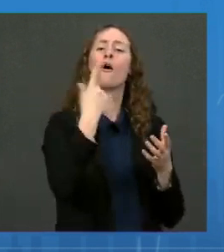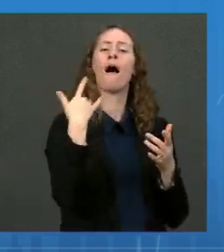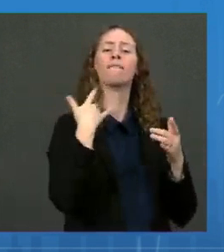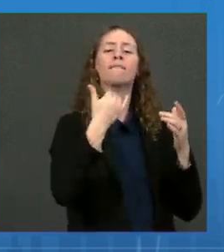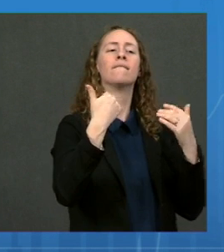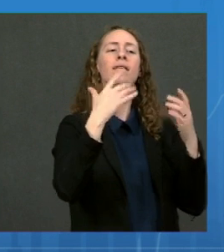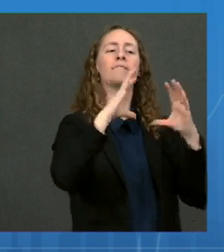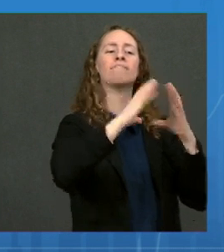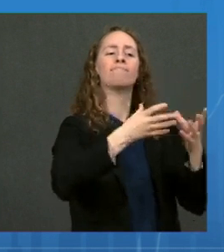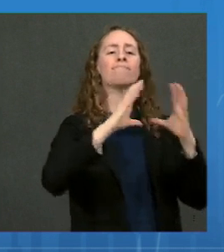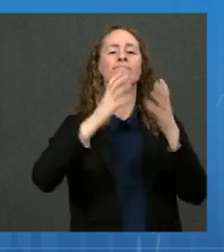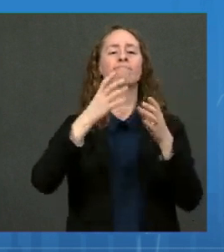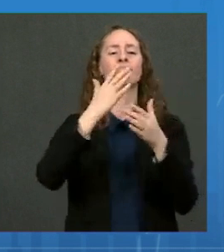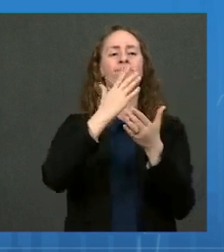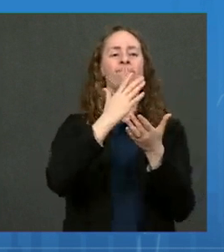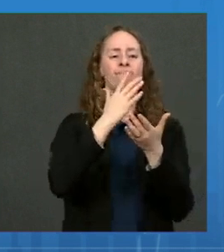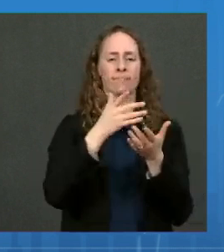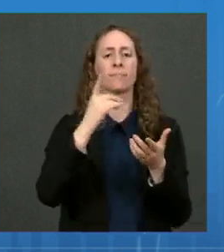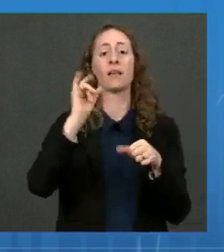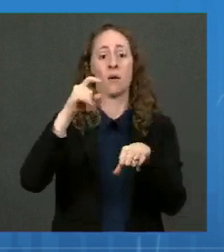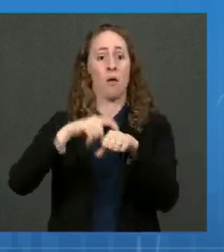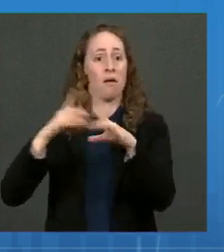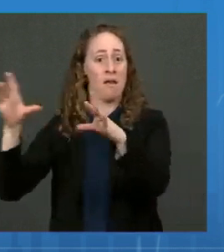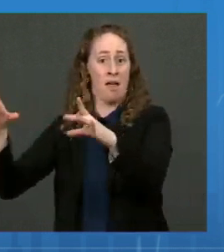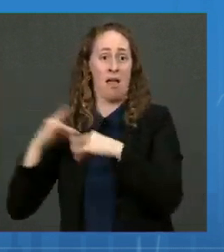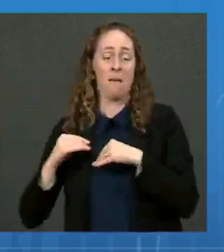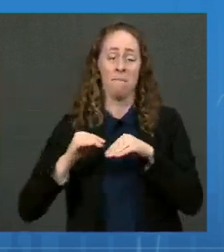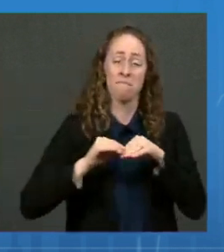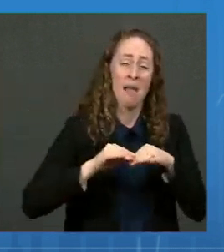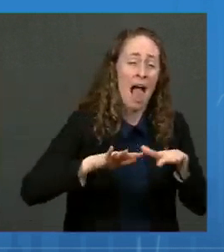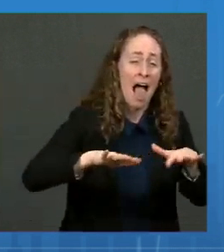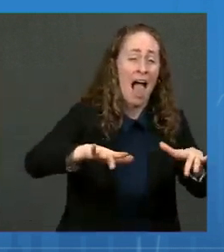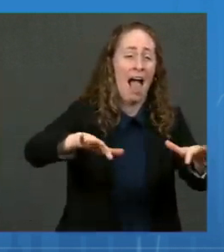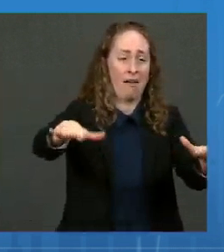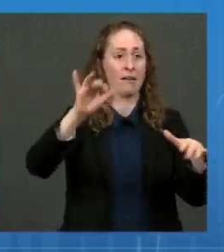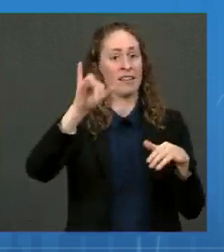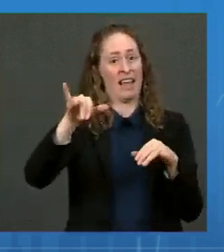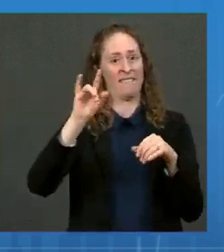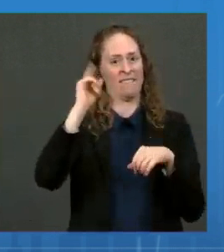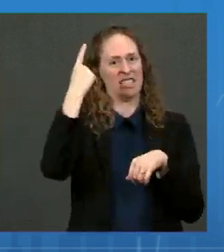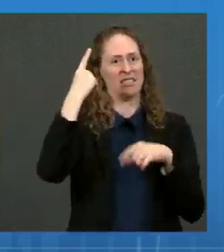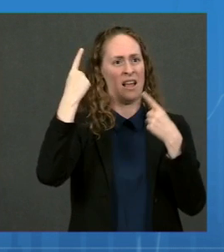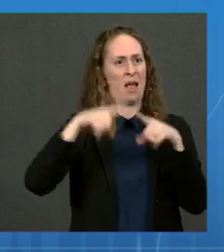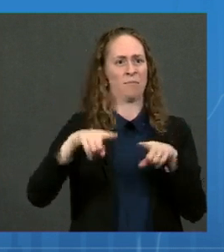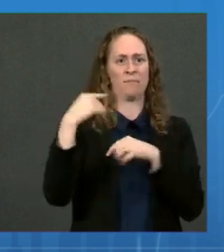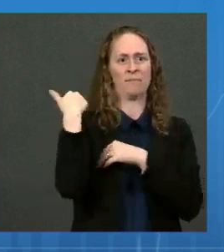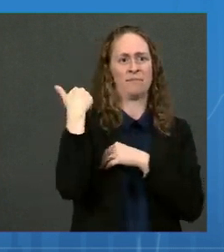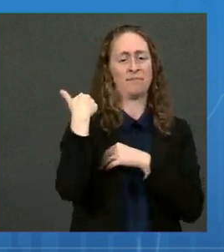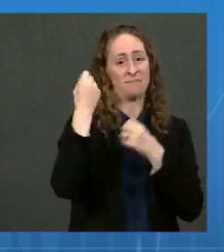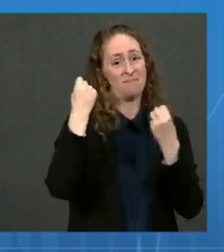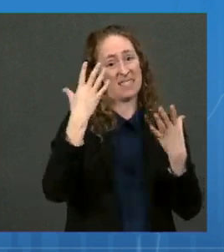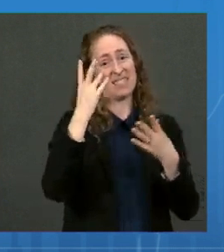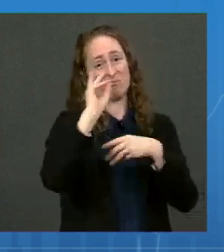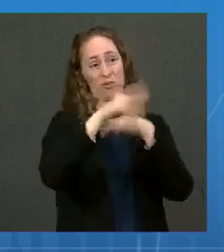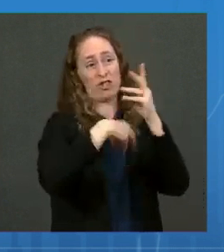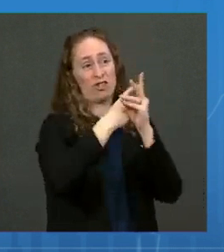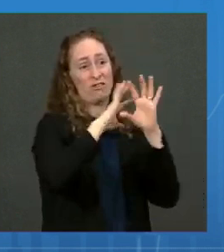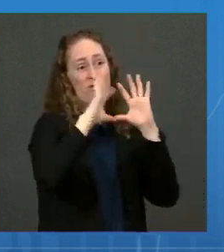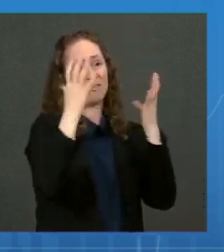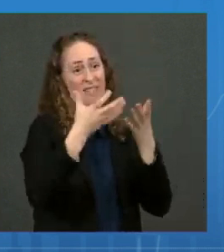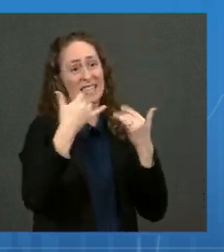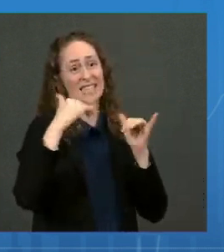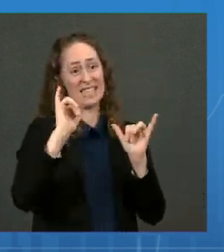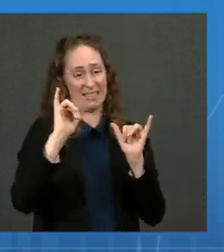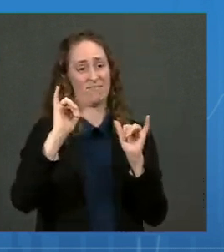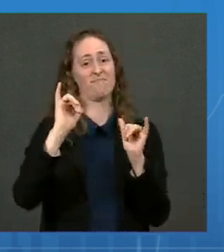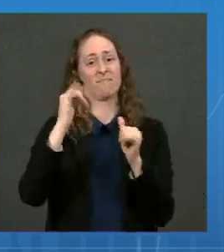outbreak. Much of the world, and in some respects including ourselves, are still in the pandemic phase. As I'll mention in